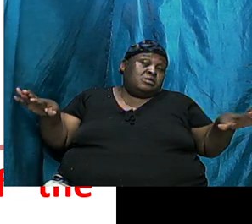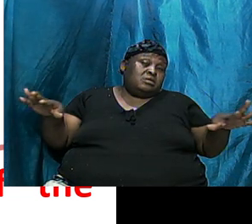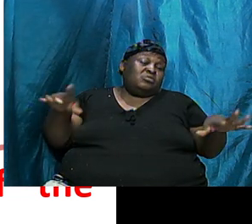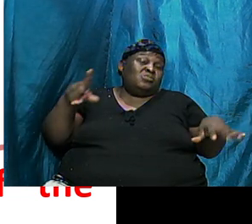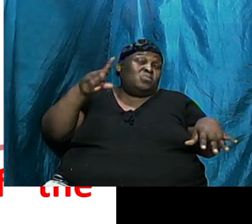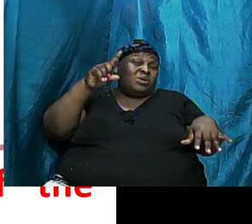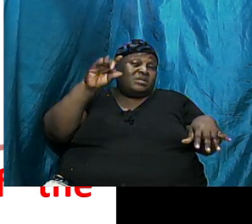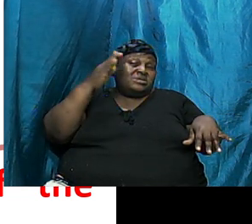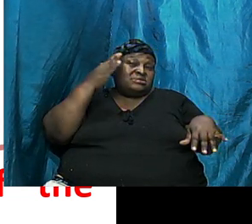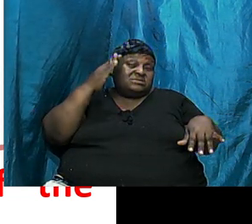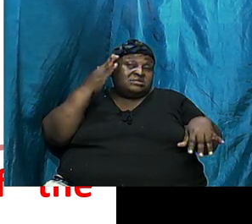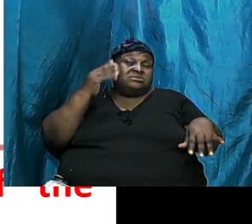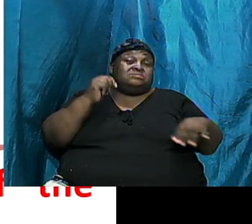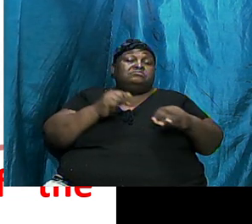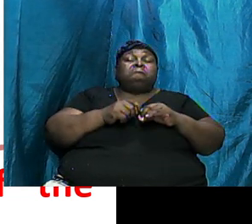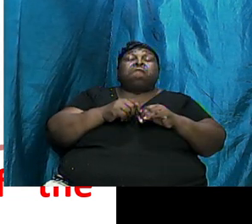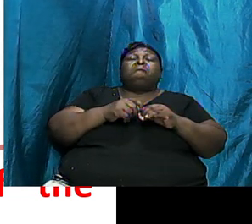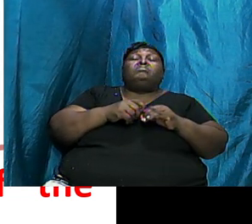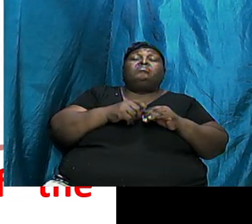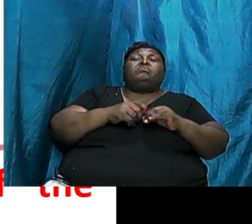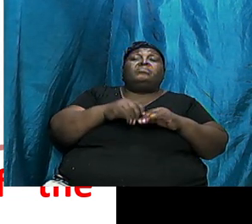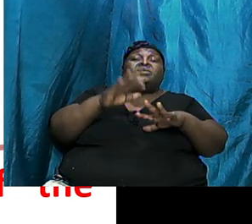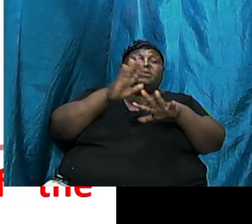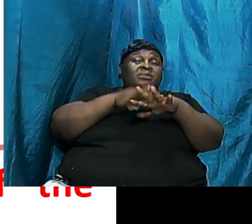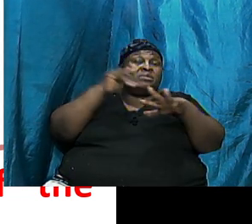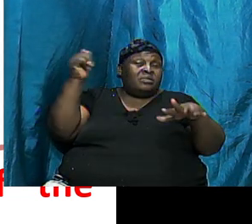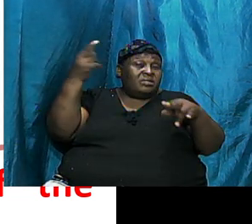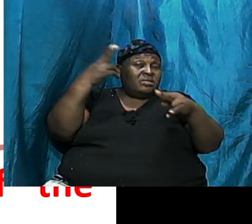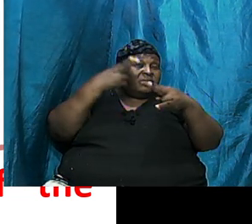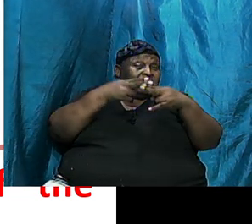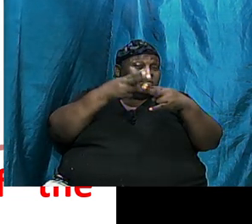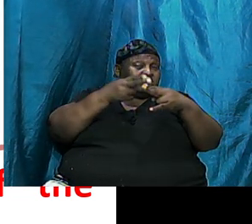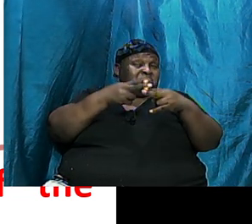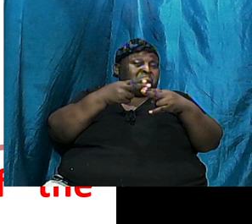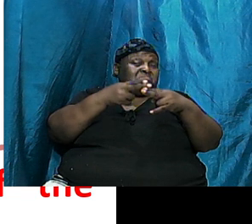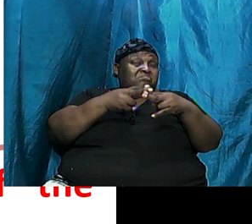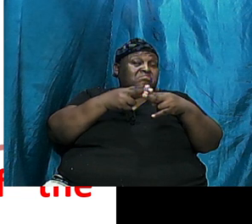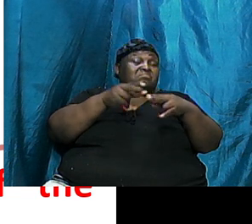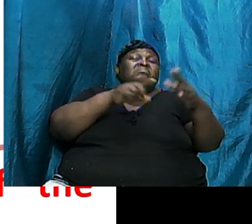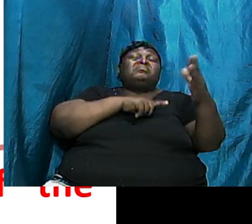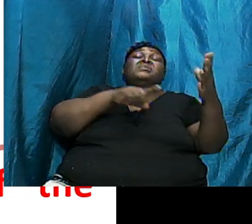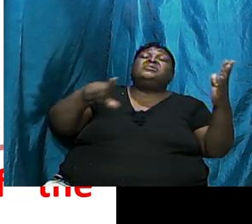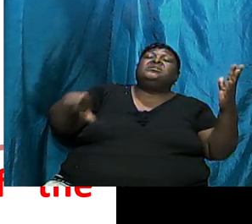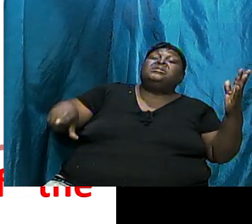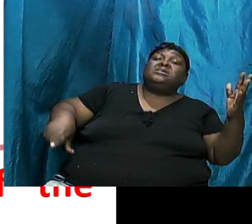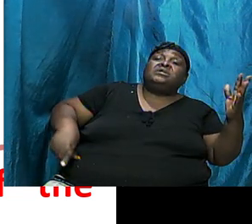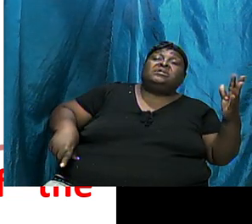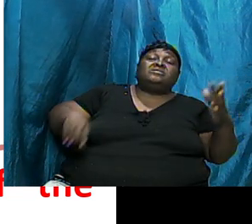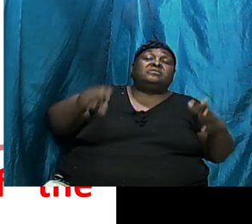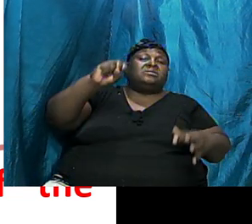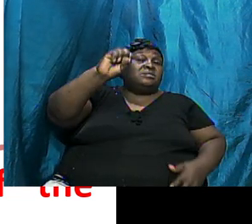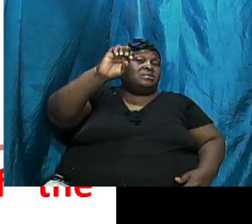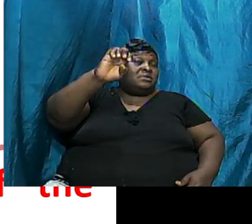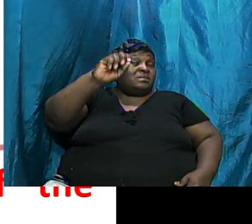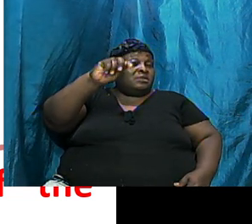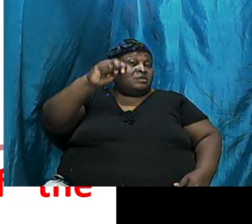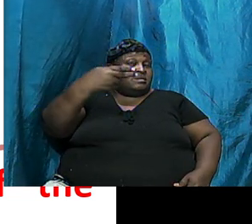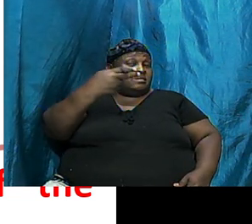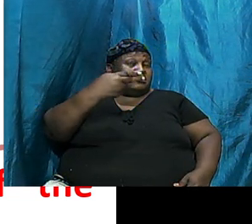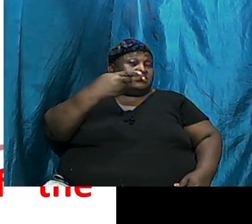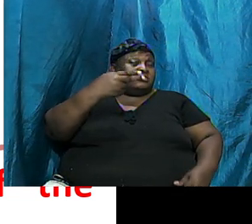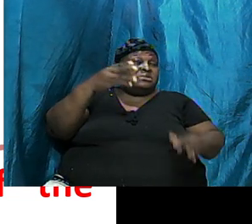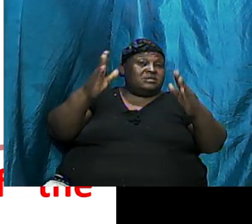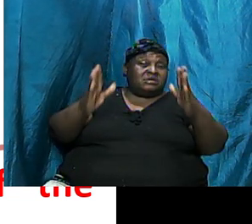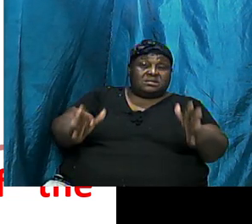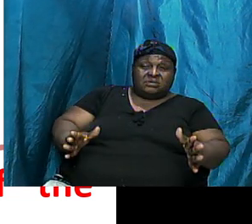be calling on the name of the Lord would have been Seth and his descendants.